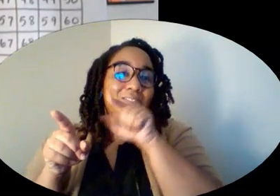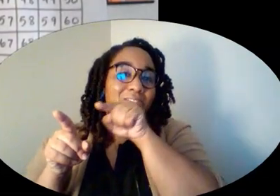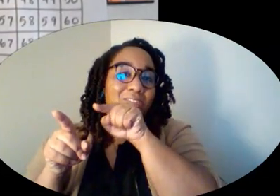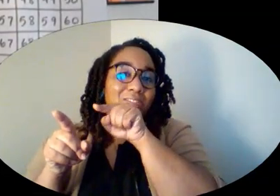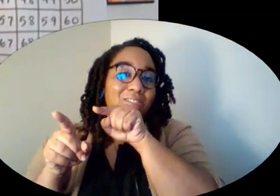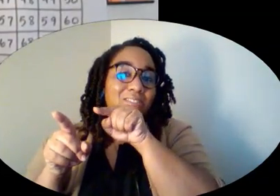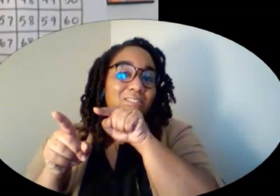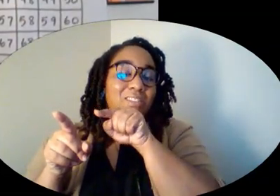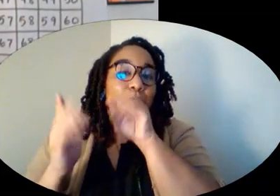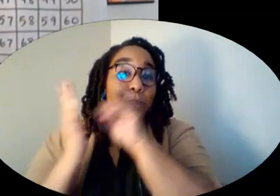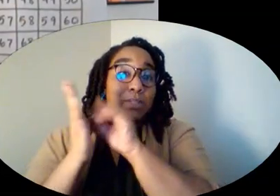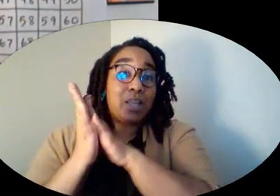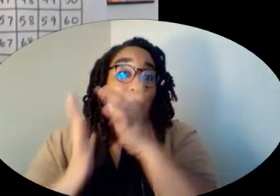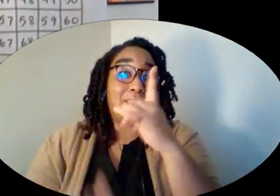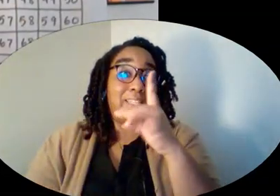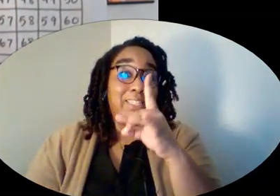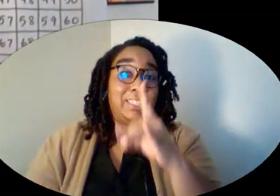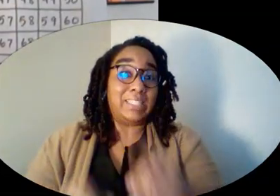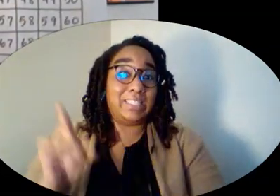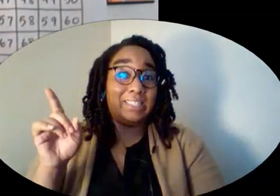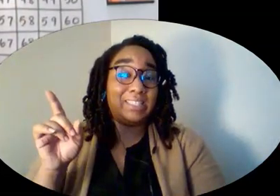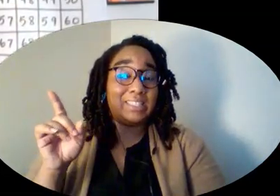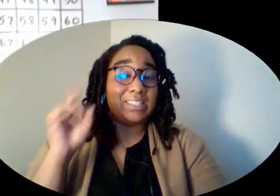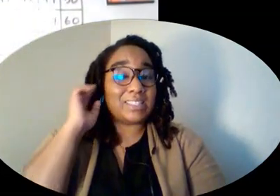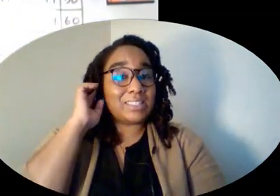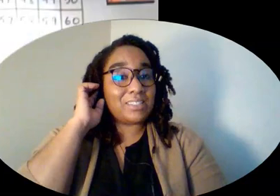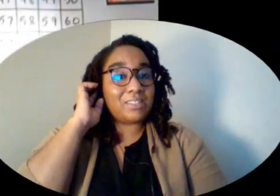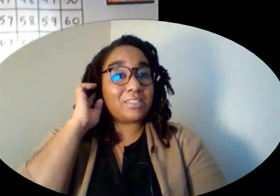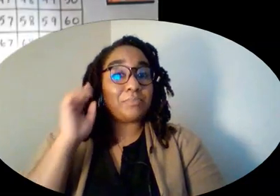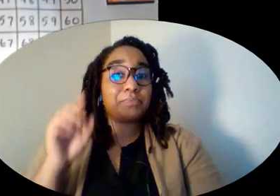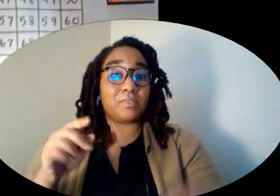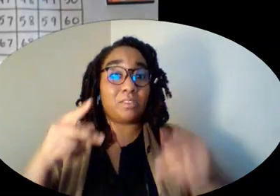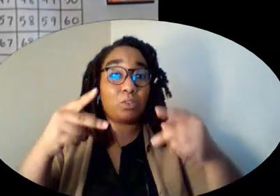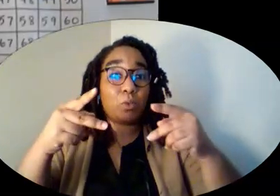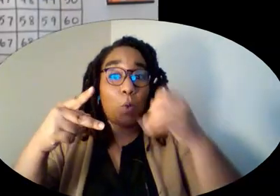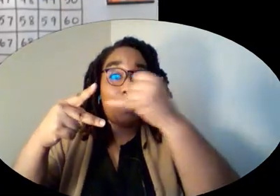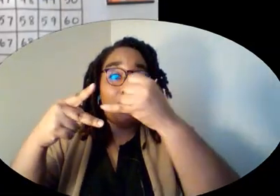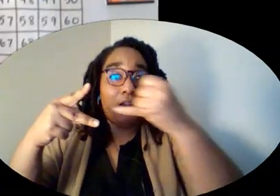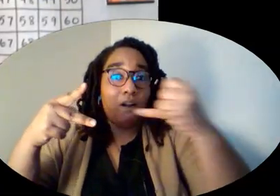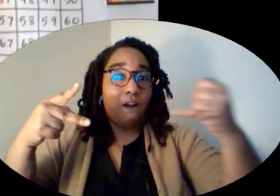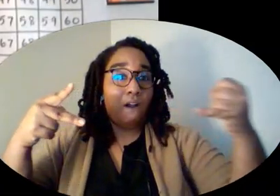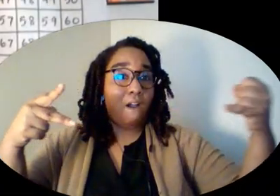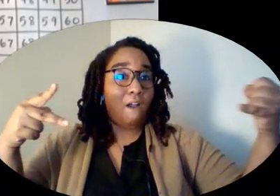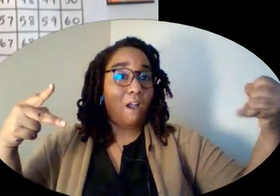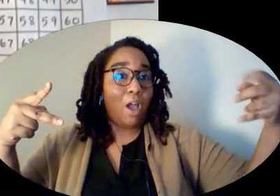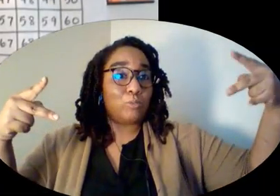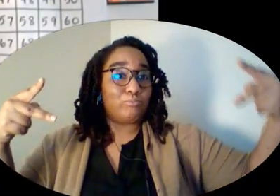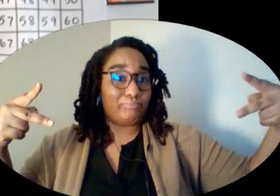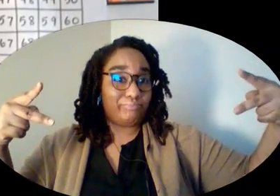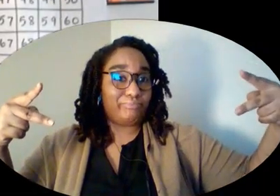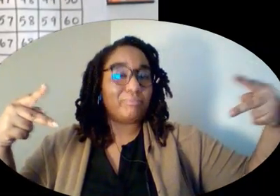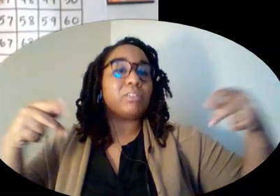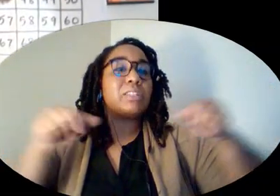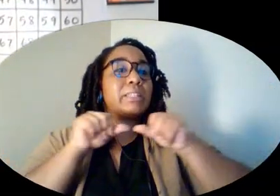I'm going to put 18 here. And then on the other side of our number line, we've got an arrow. So the number line keeps